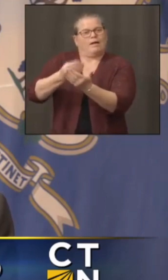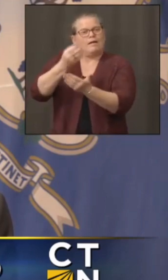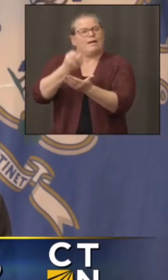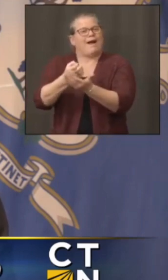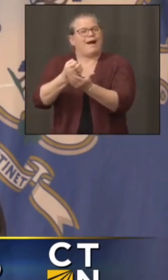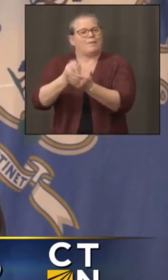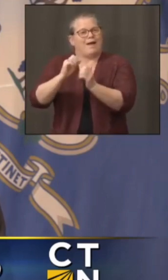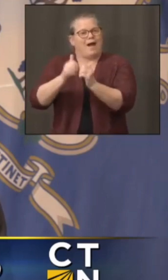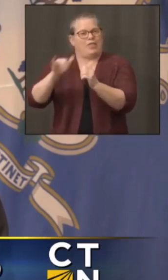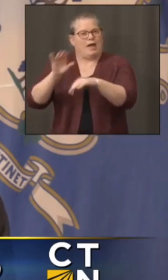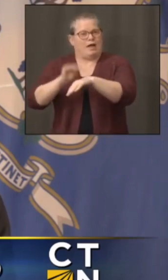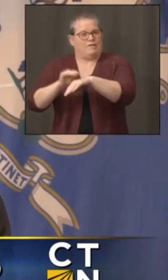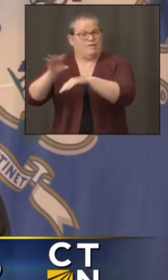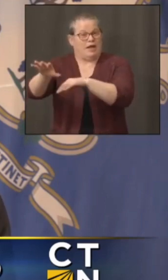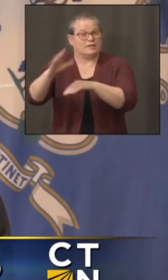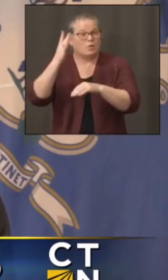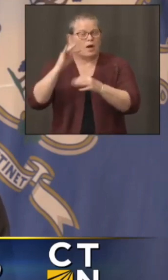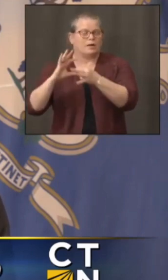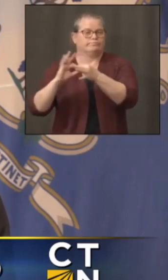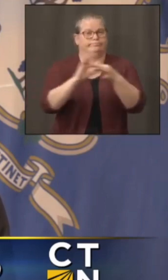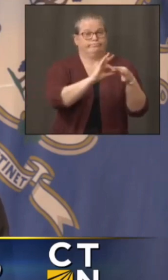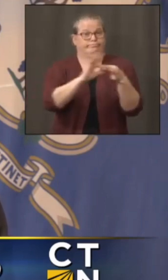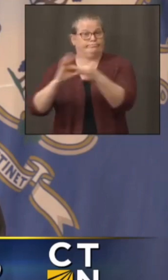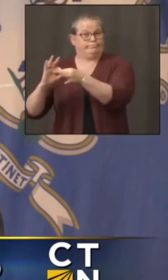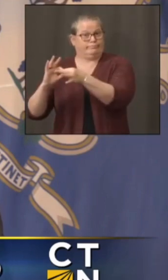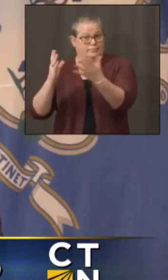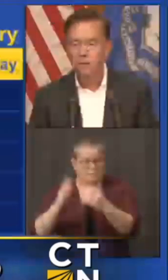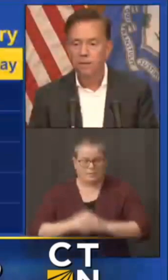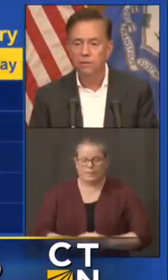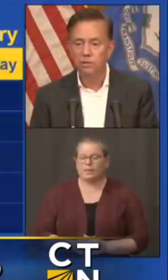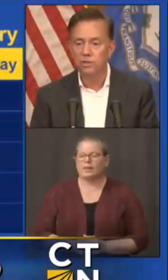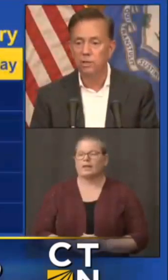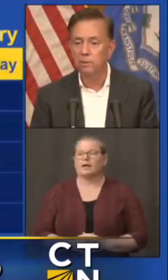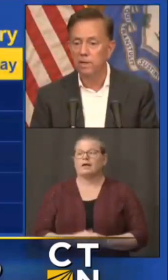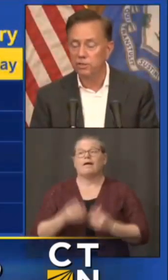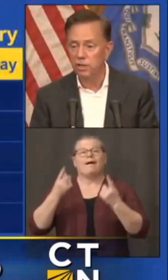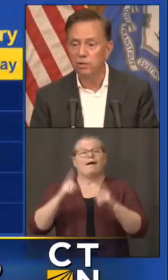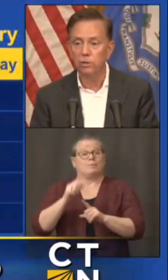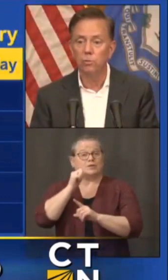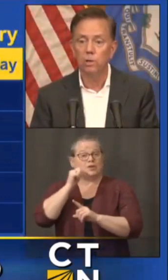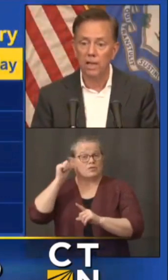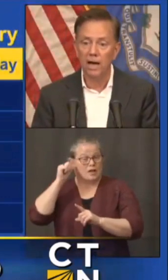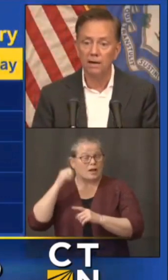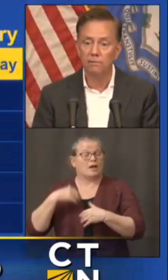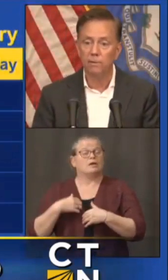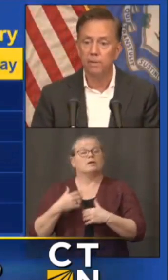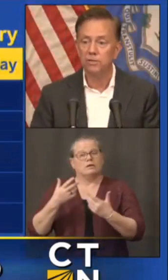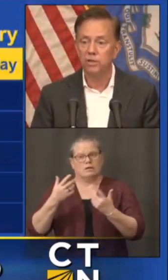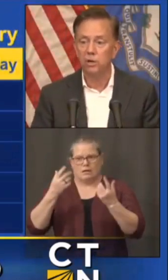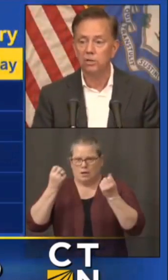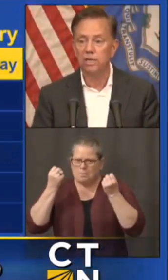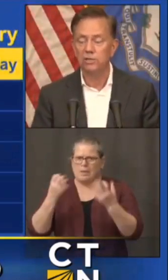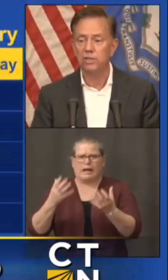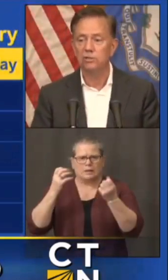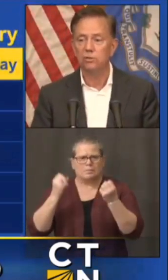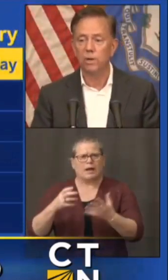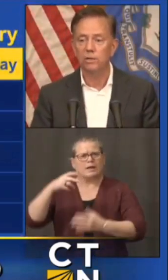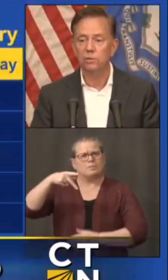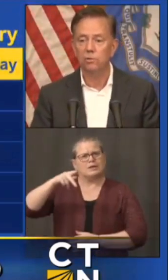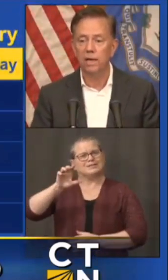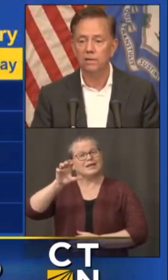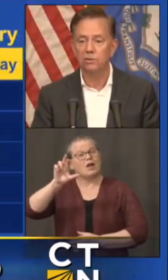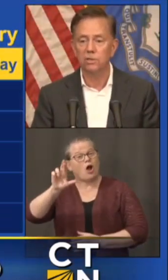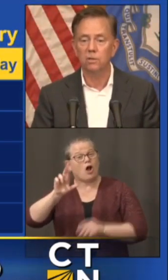a quick snapshot since yesterday you should see that we continue to do a lot of PCR testing